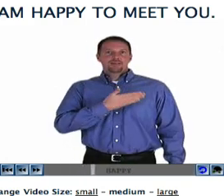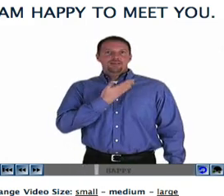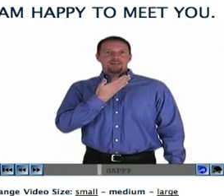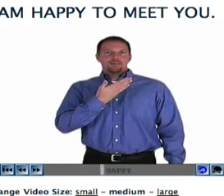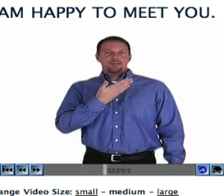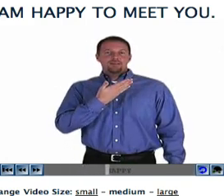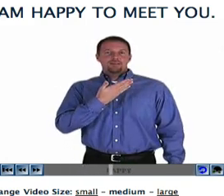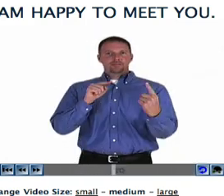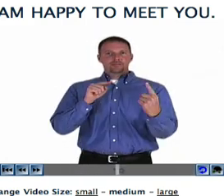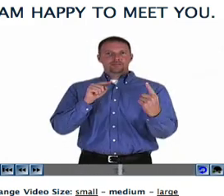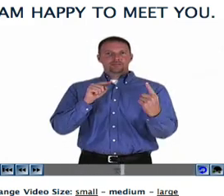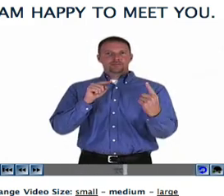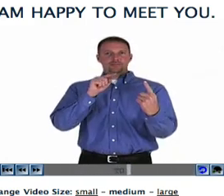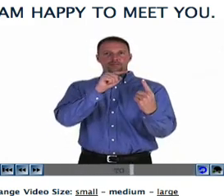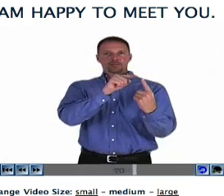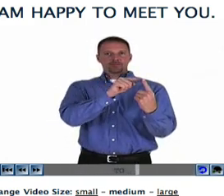phrase.